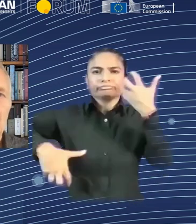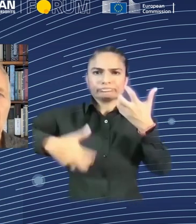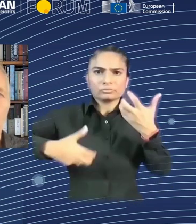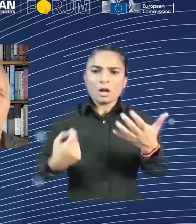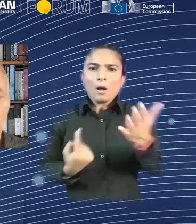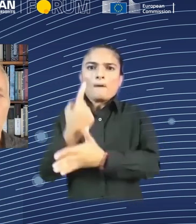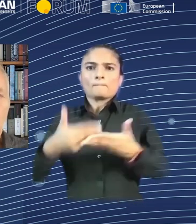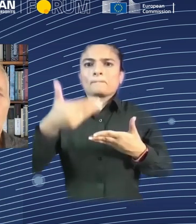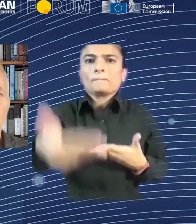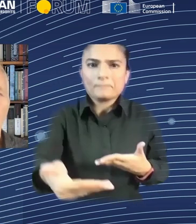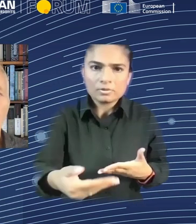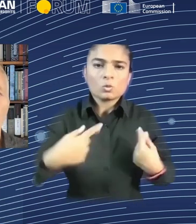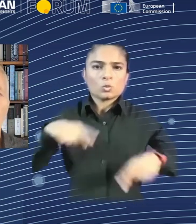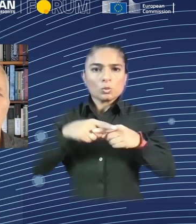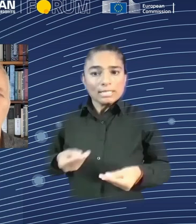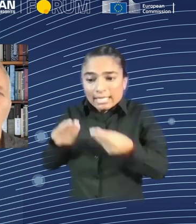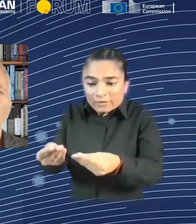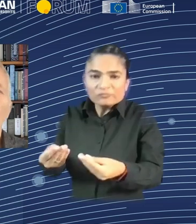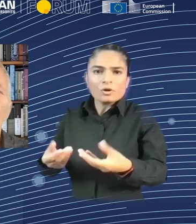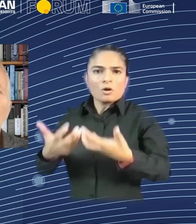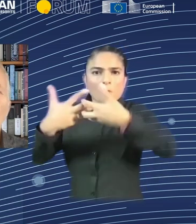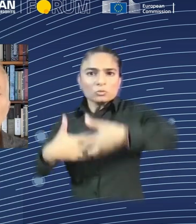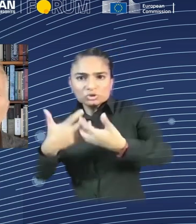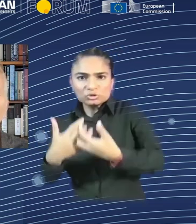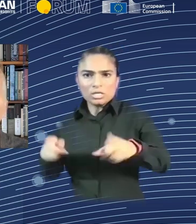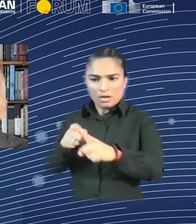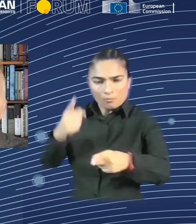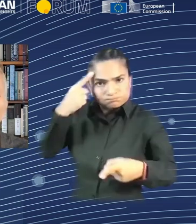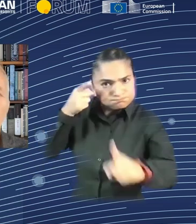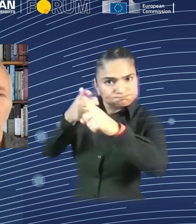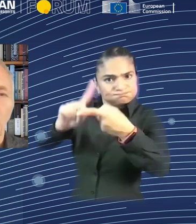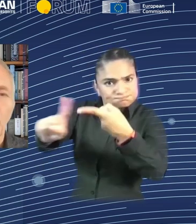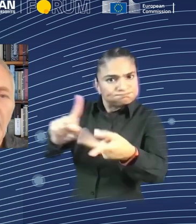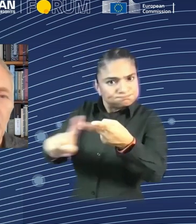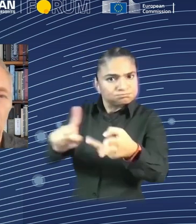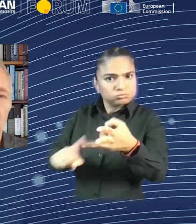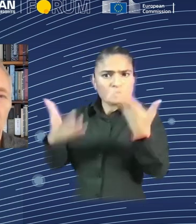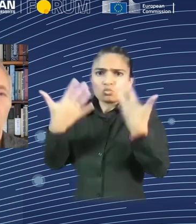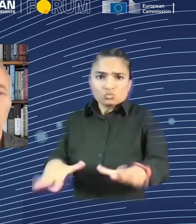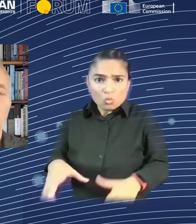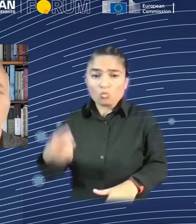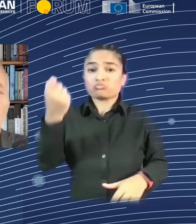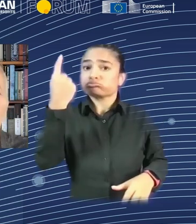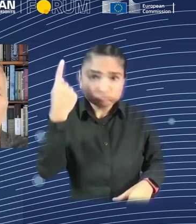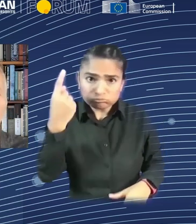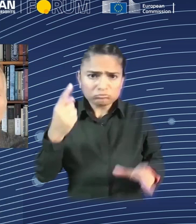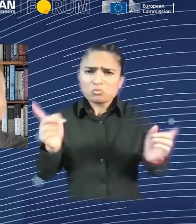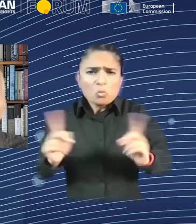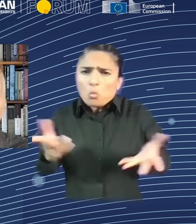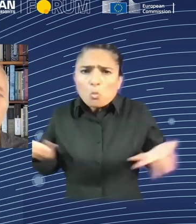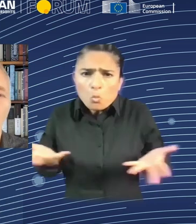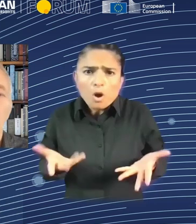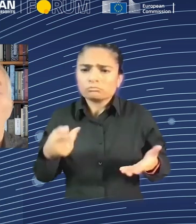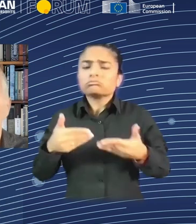Because what they really come to is whose human values are we trying to align with? Are we trying to align with the